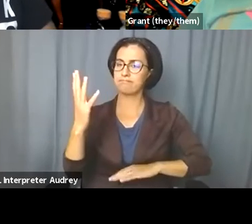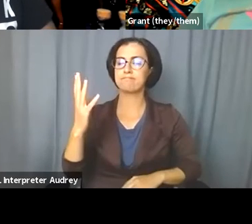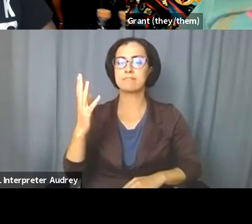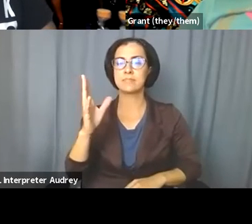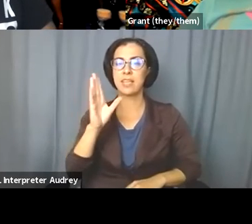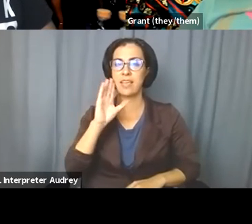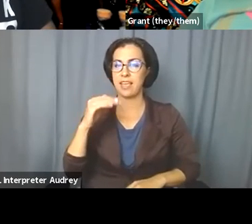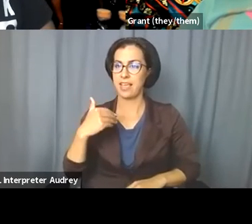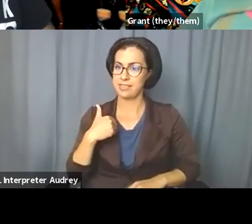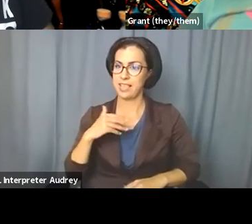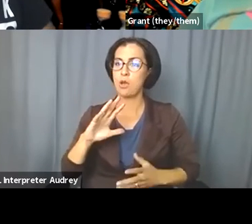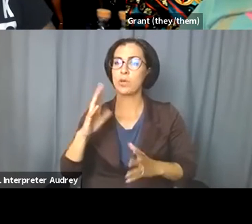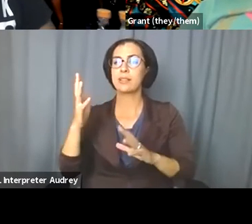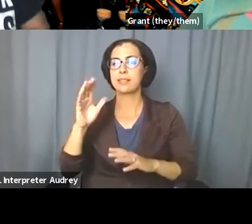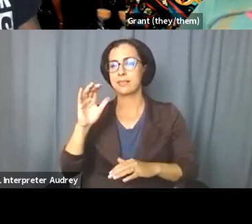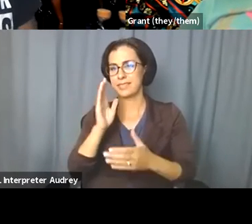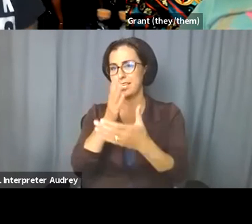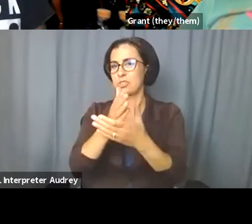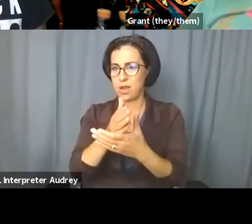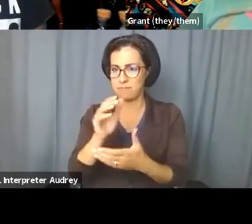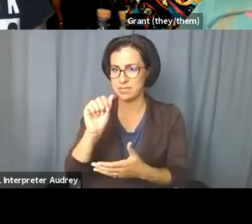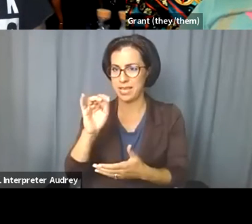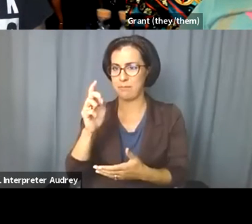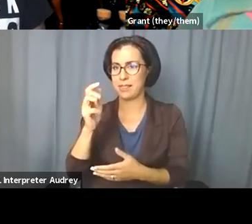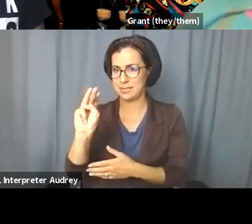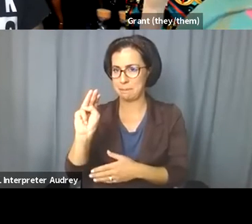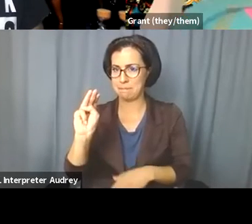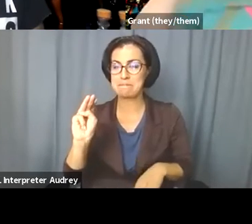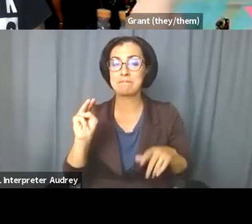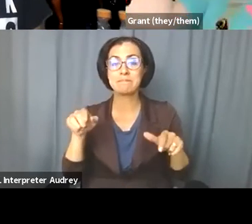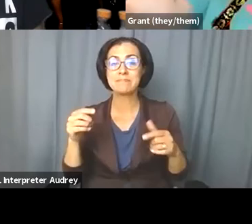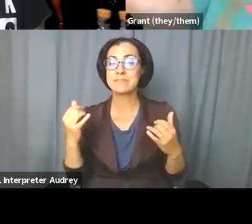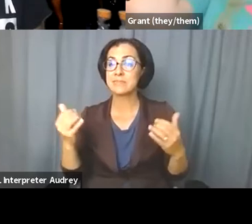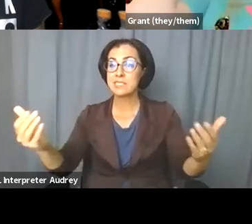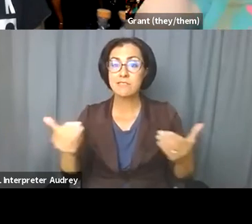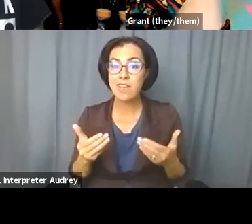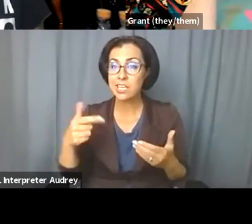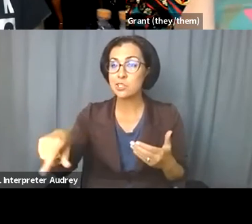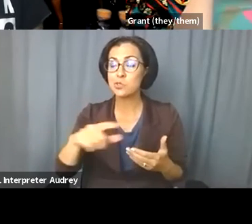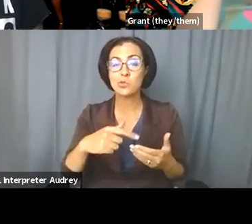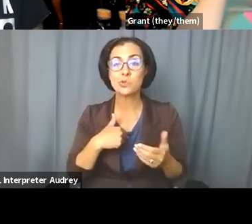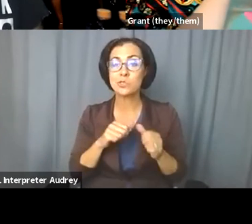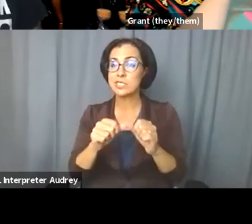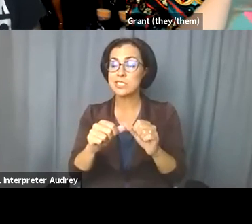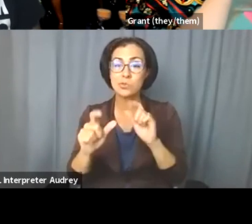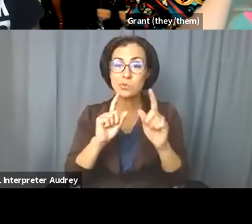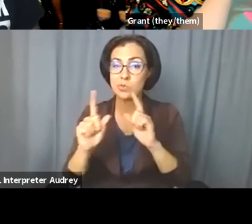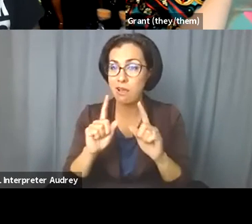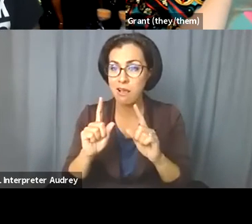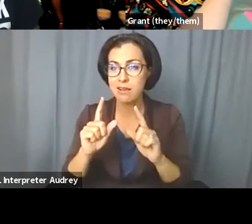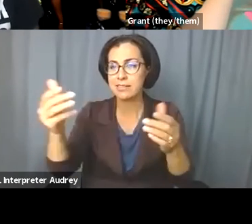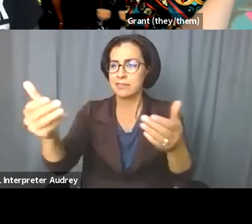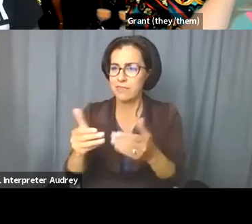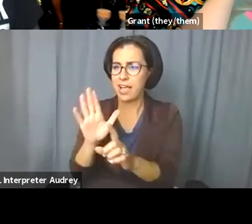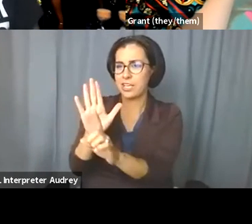ableism in the space. And then, we're going to invite you to keep talking, and we want you to share what your justice